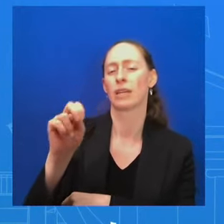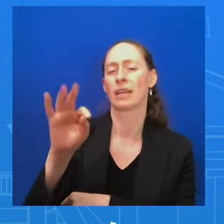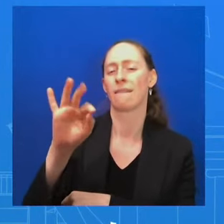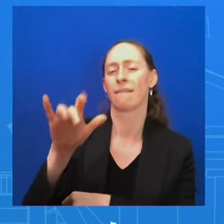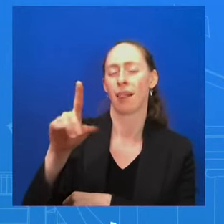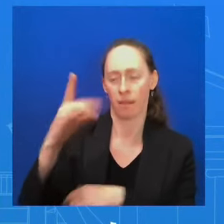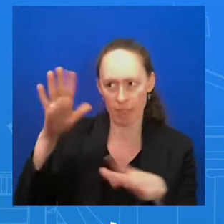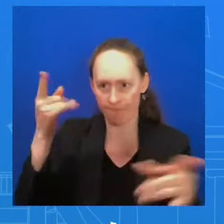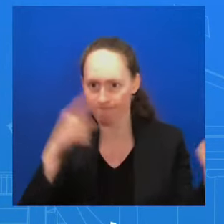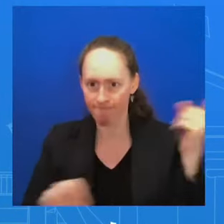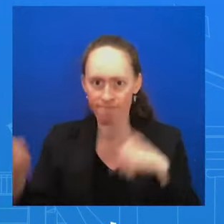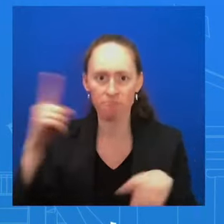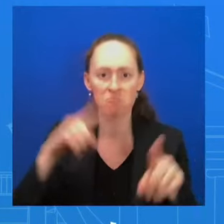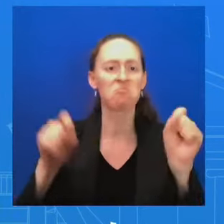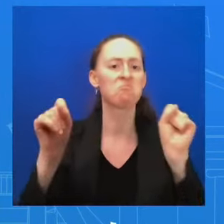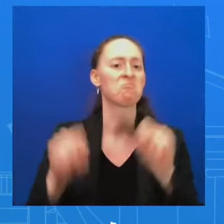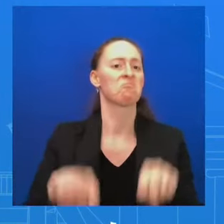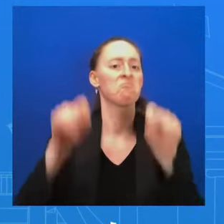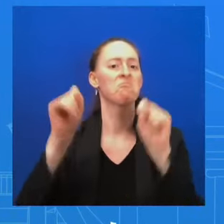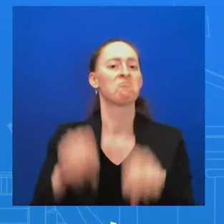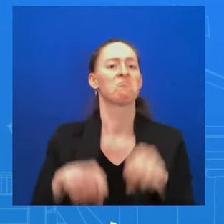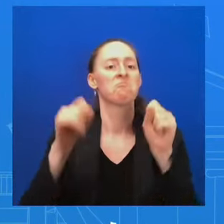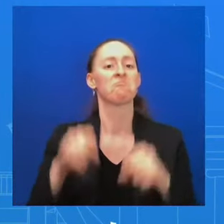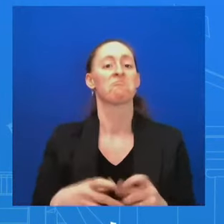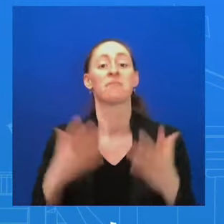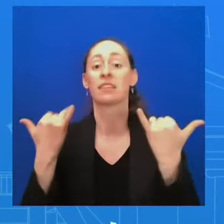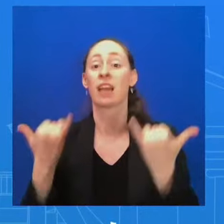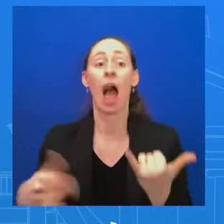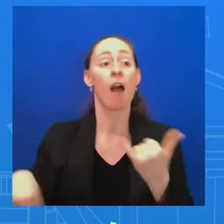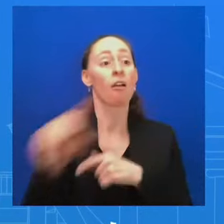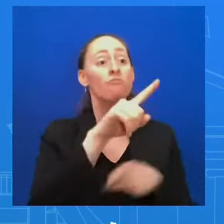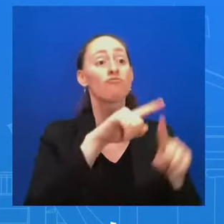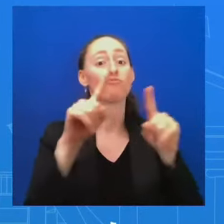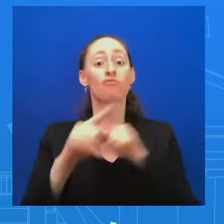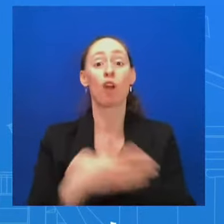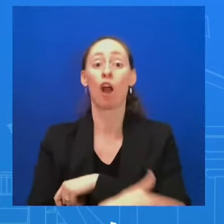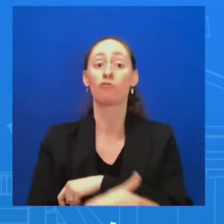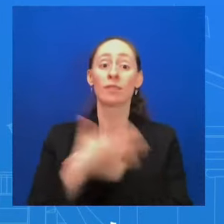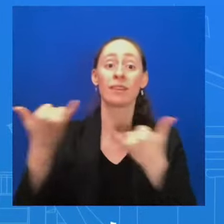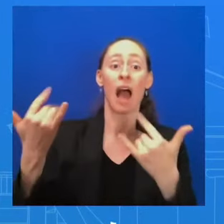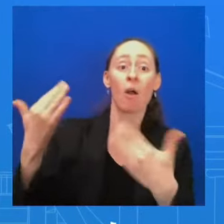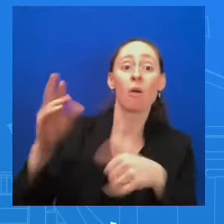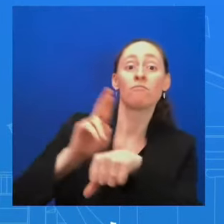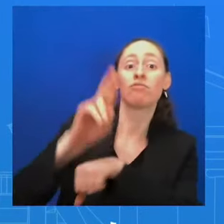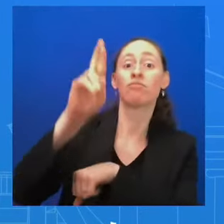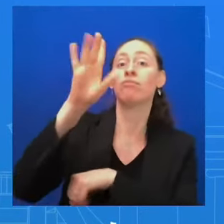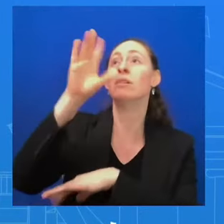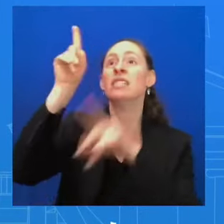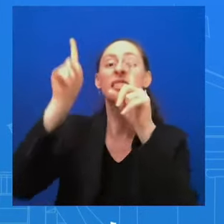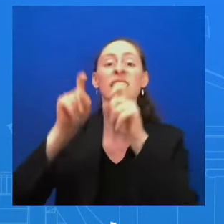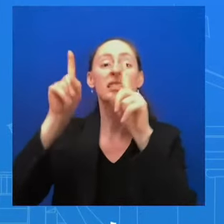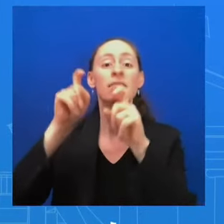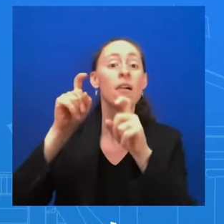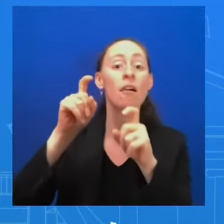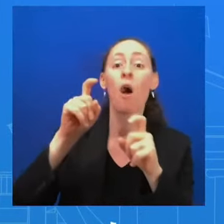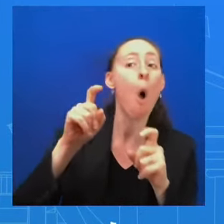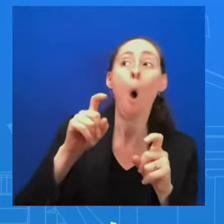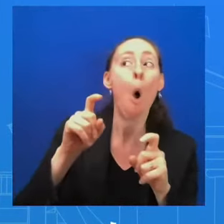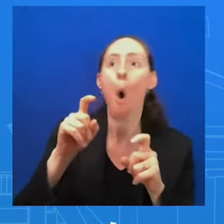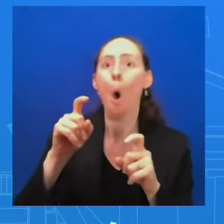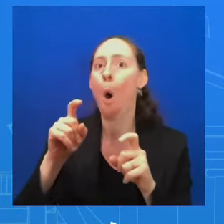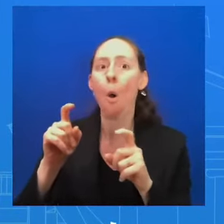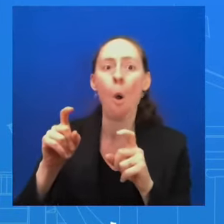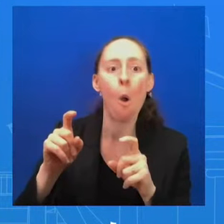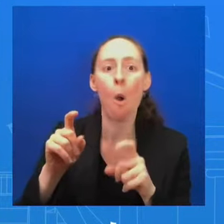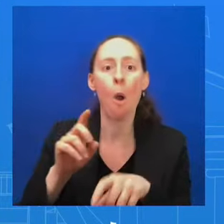not to deploy nuclear weapons in space or to develop nuclear weapons specifically designed to be placed in orbit around the Earth. And we will be bringing this resolution